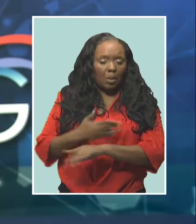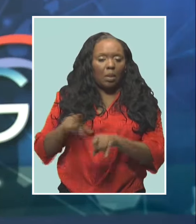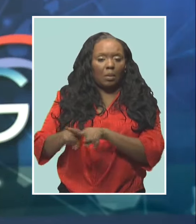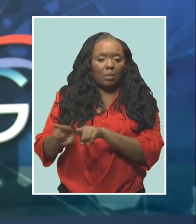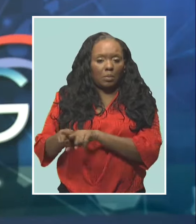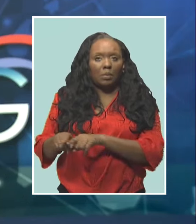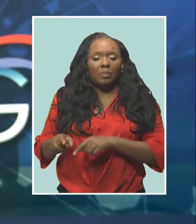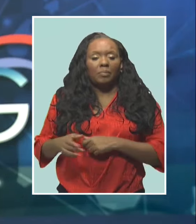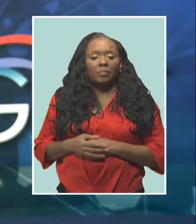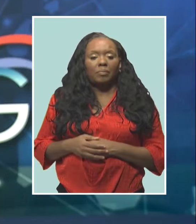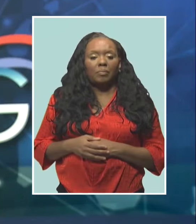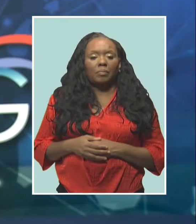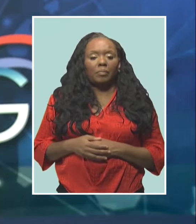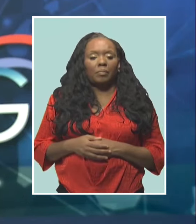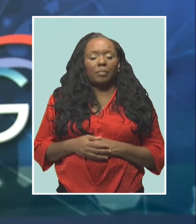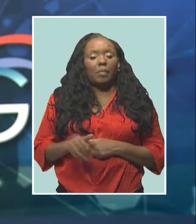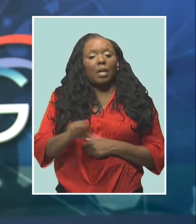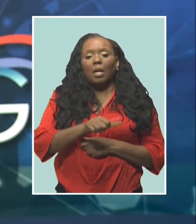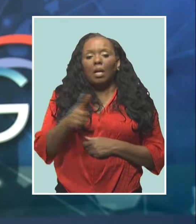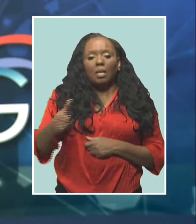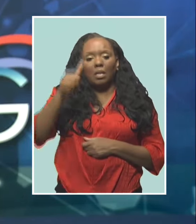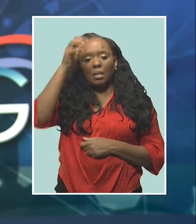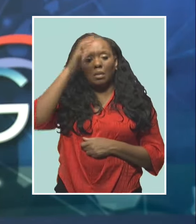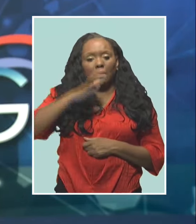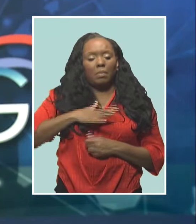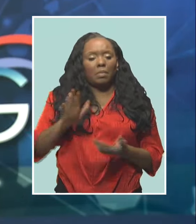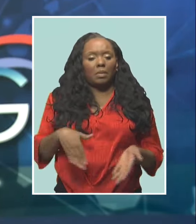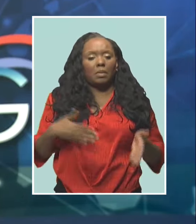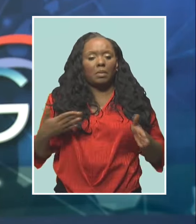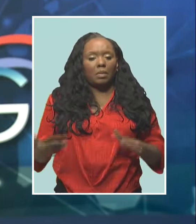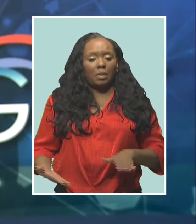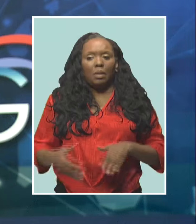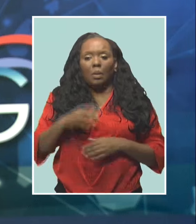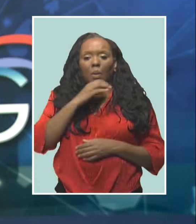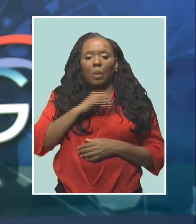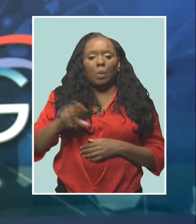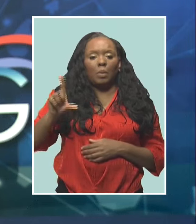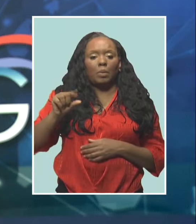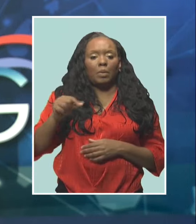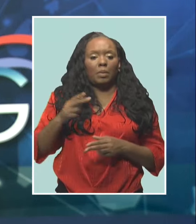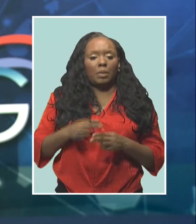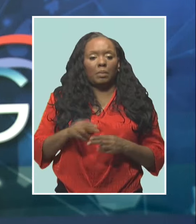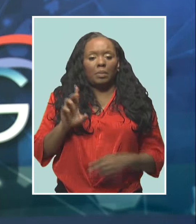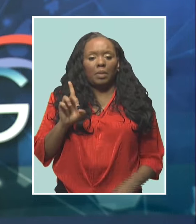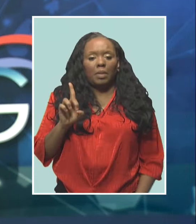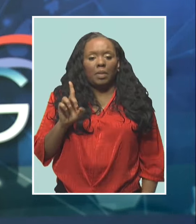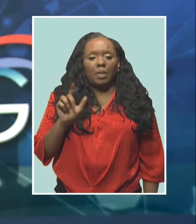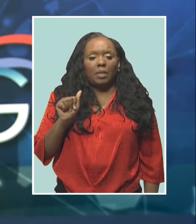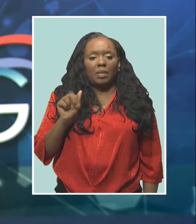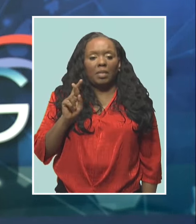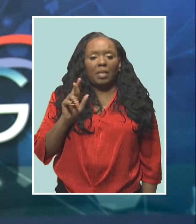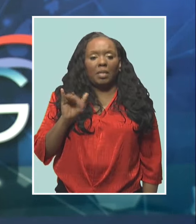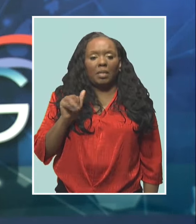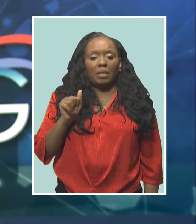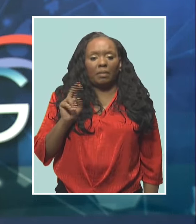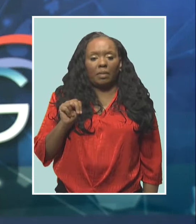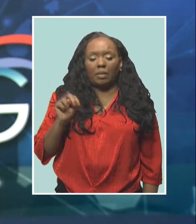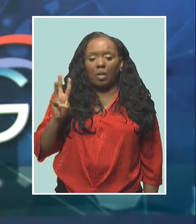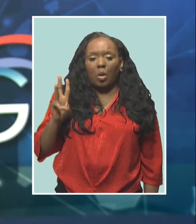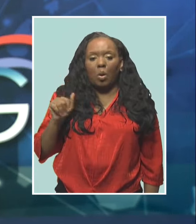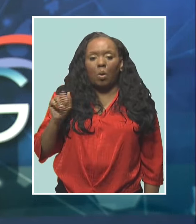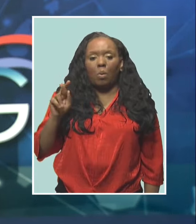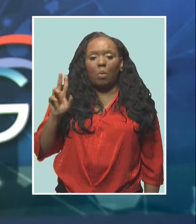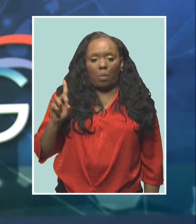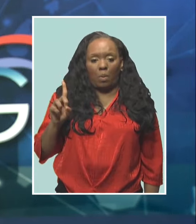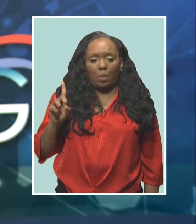Gun violence has claimed the life of a young man. He is 20-year-old Darian Ward of Silver Sands Christchurch. In a